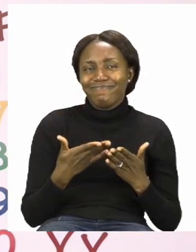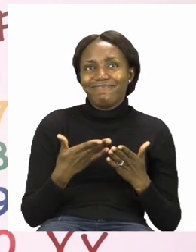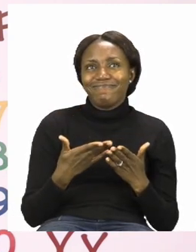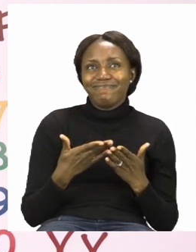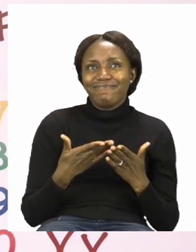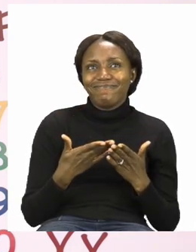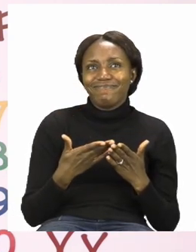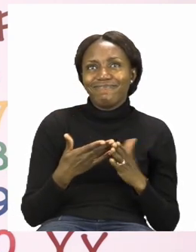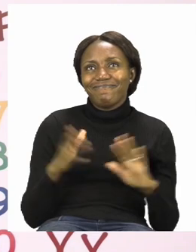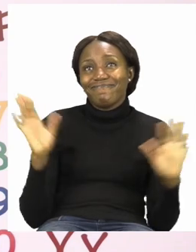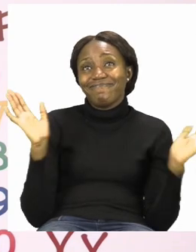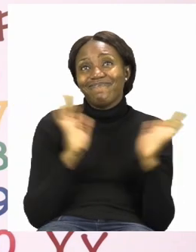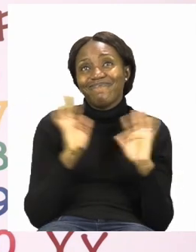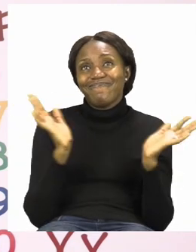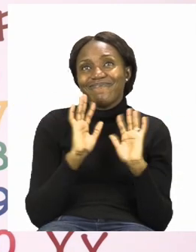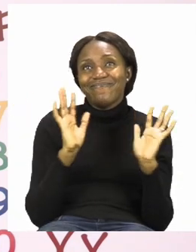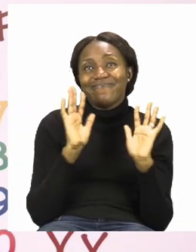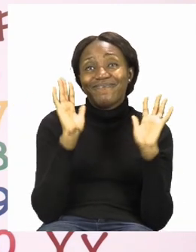goodbye